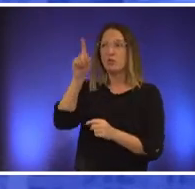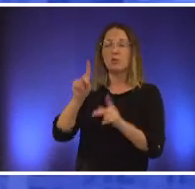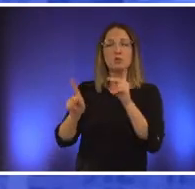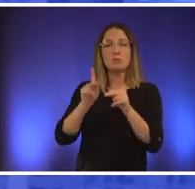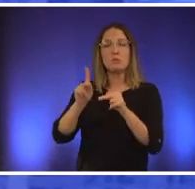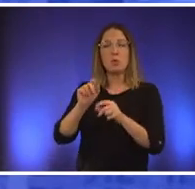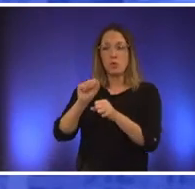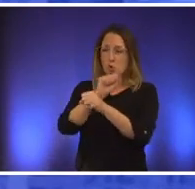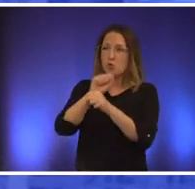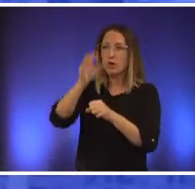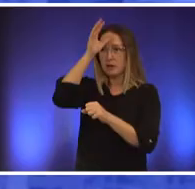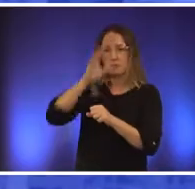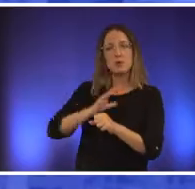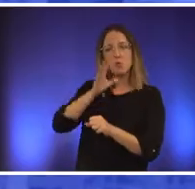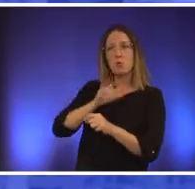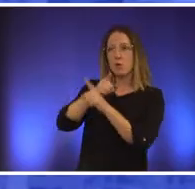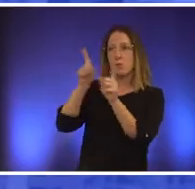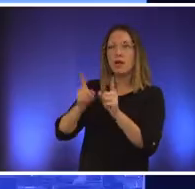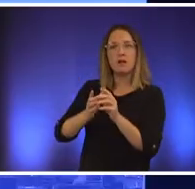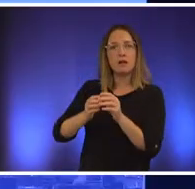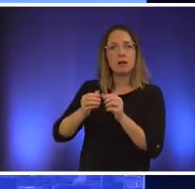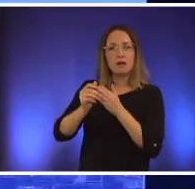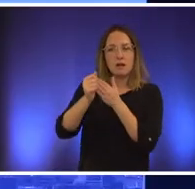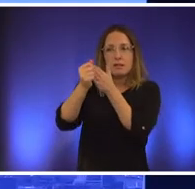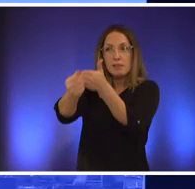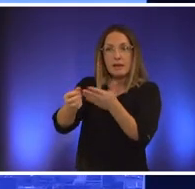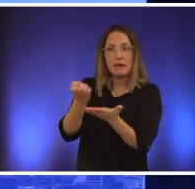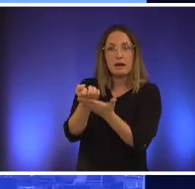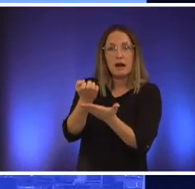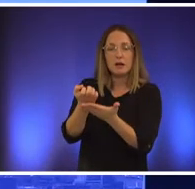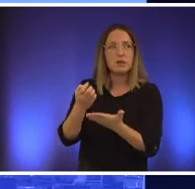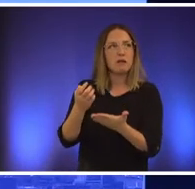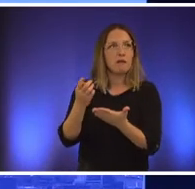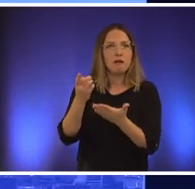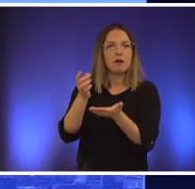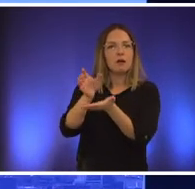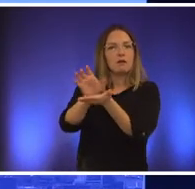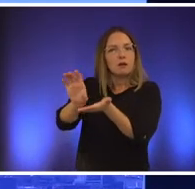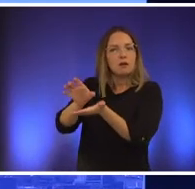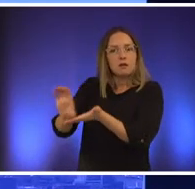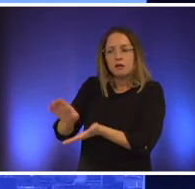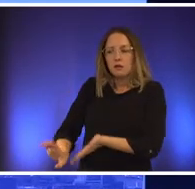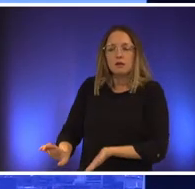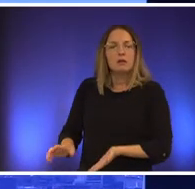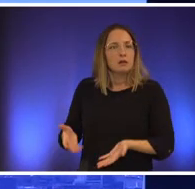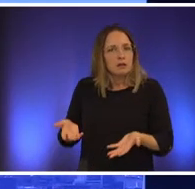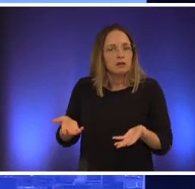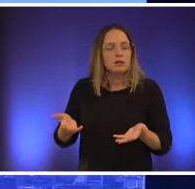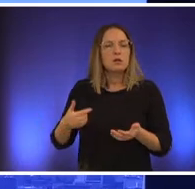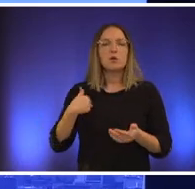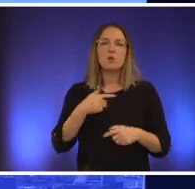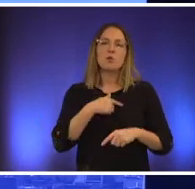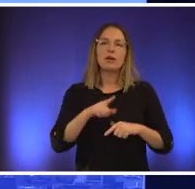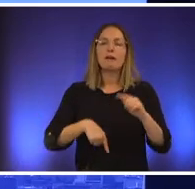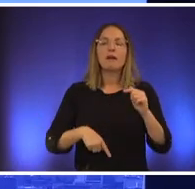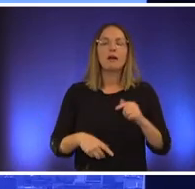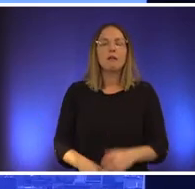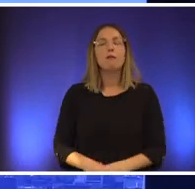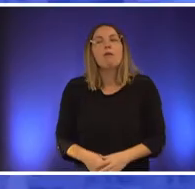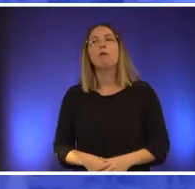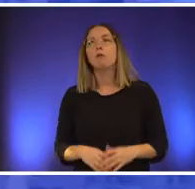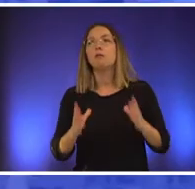but who are getting pushed out we can't just shrug our shoulders and say okay well let's just let's just stick with the status quo